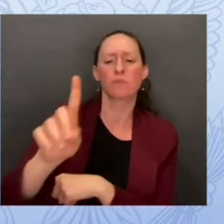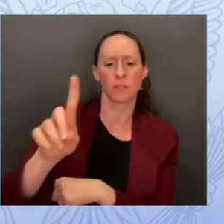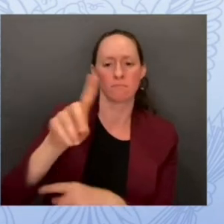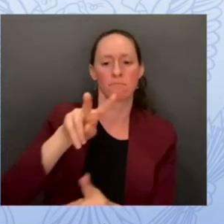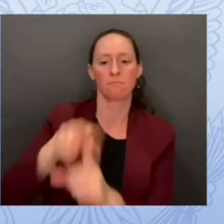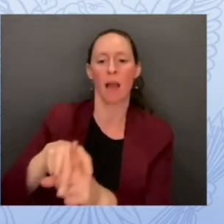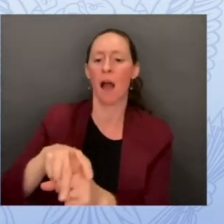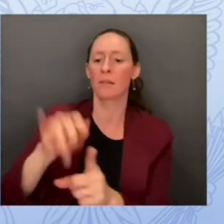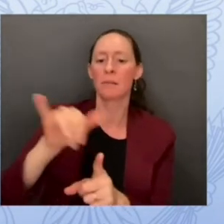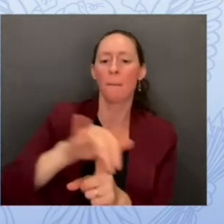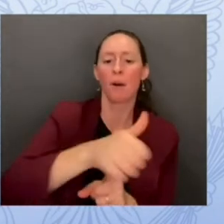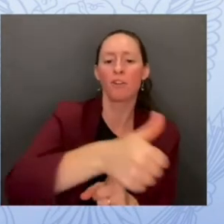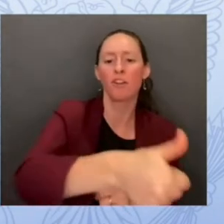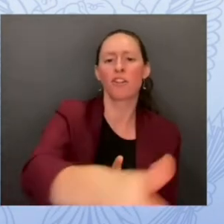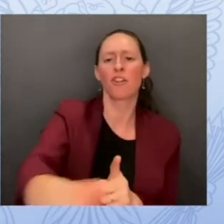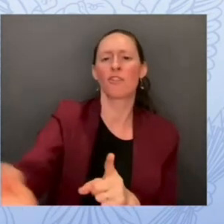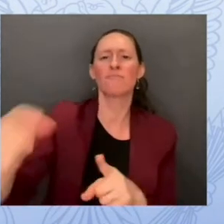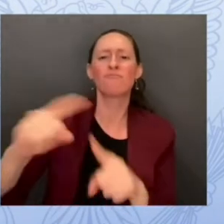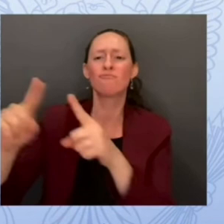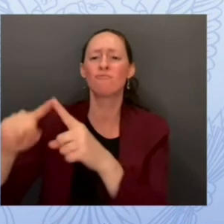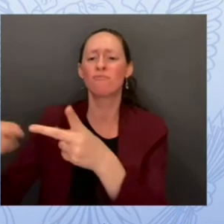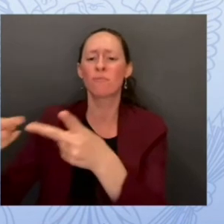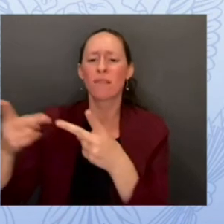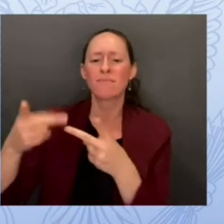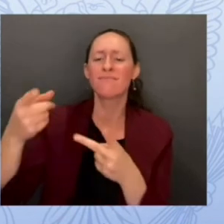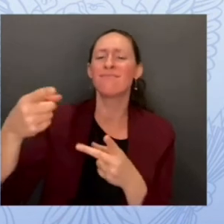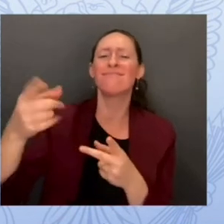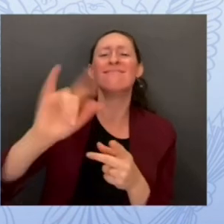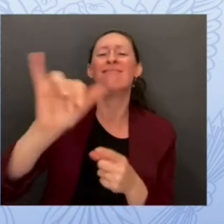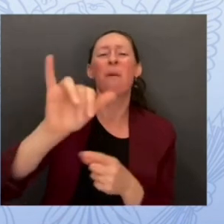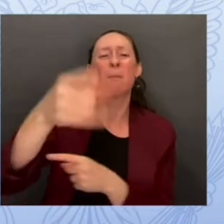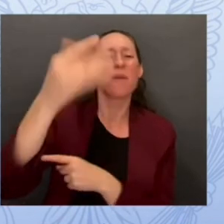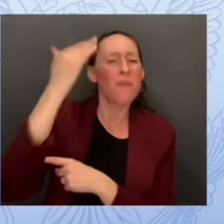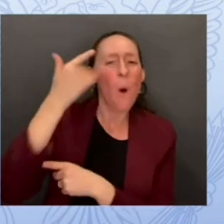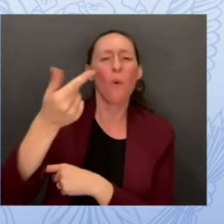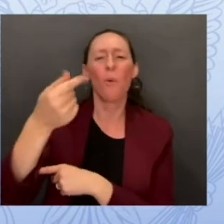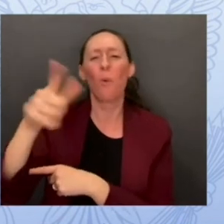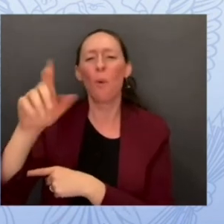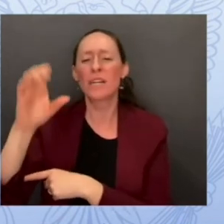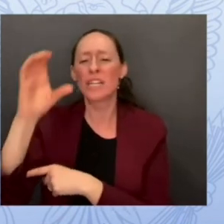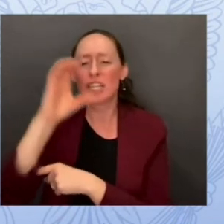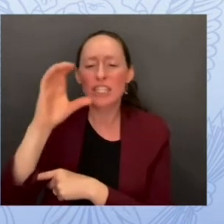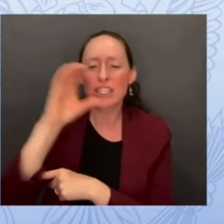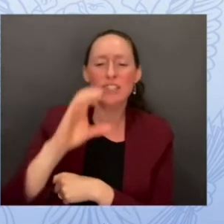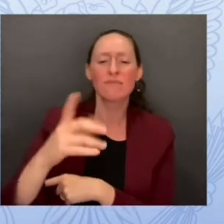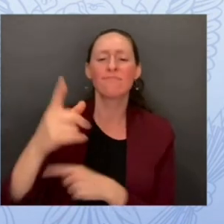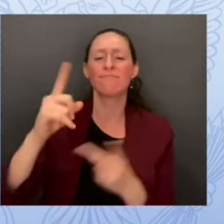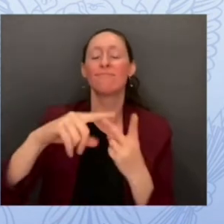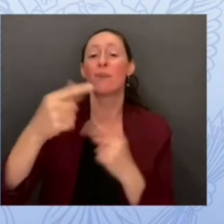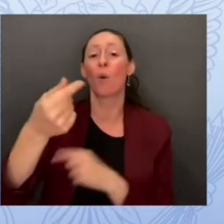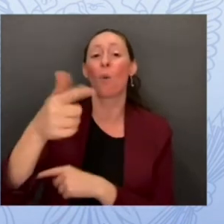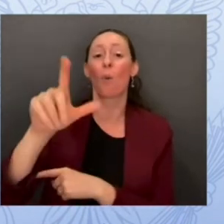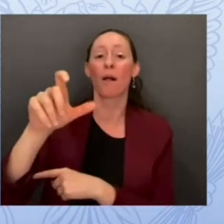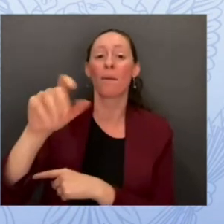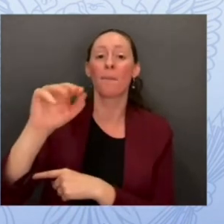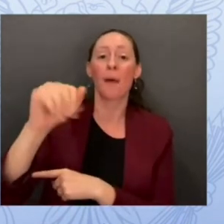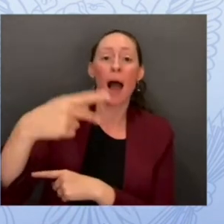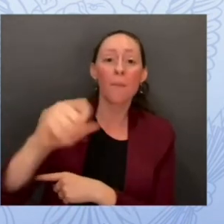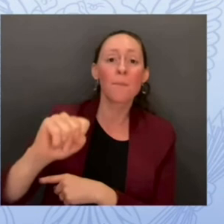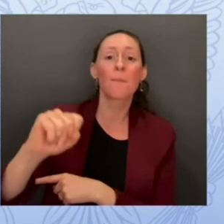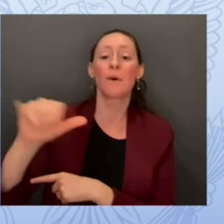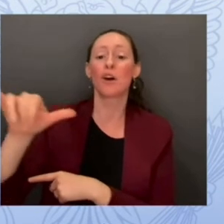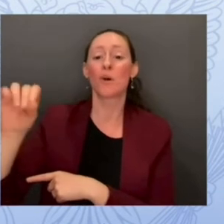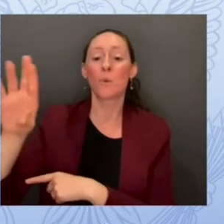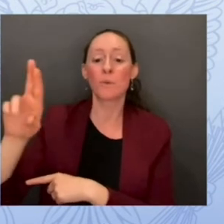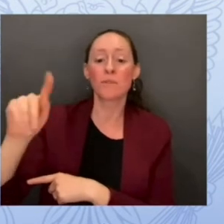such as google search google maps youtube run on and this is the infrastructure trusted